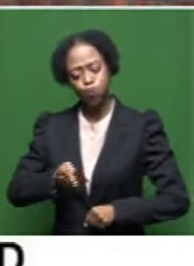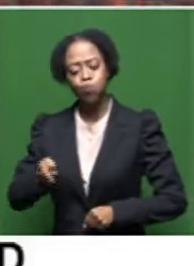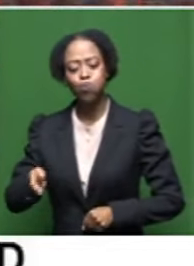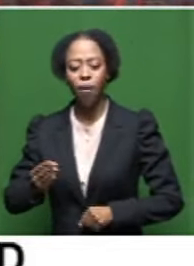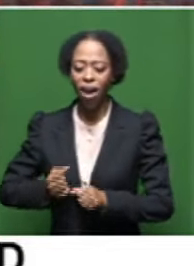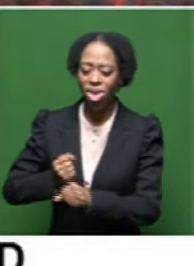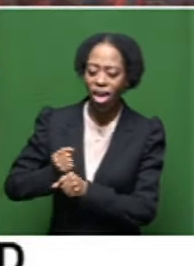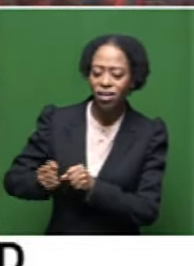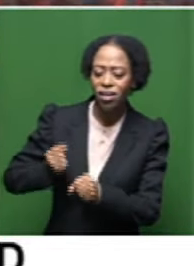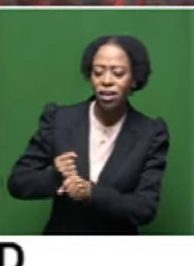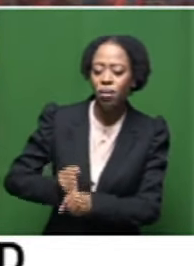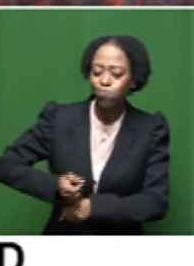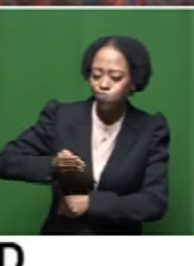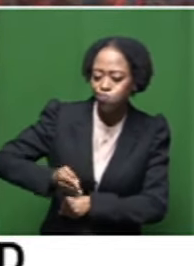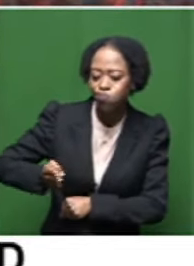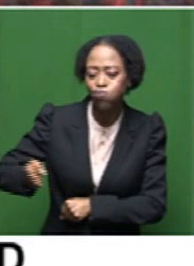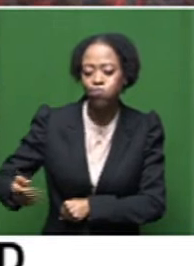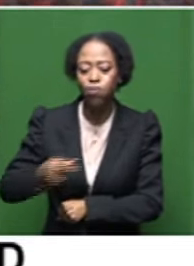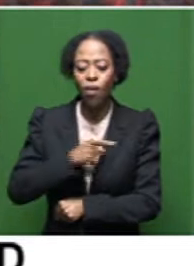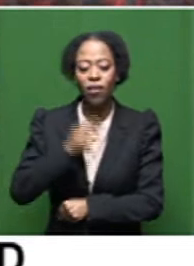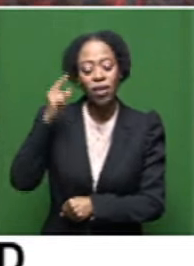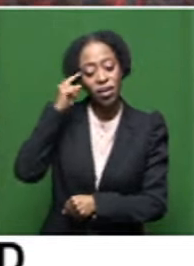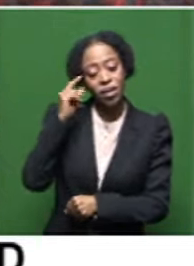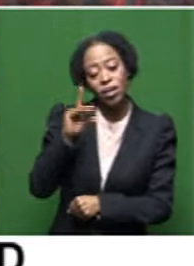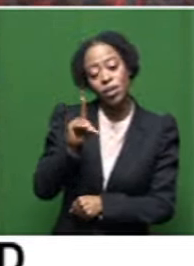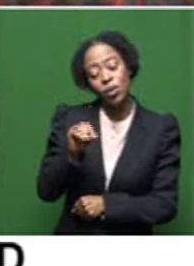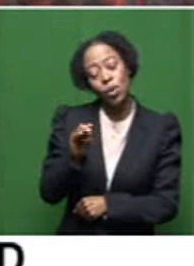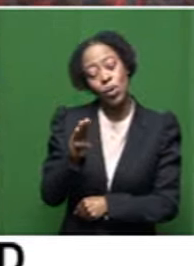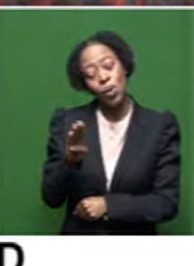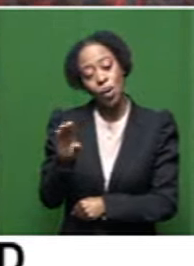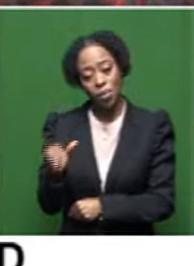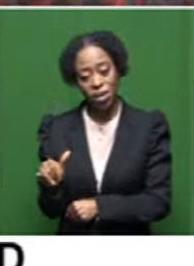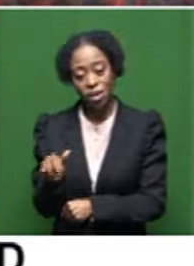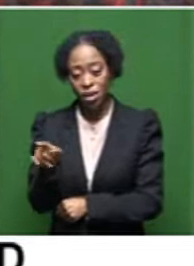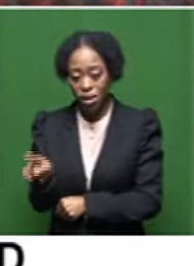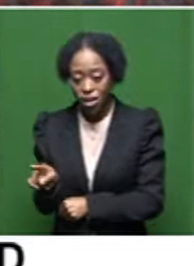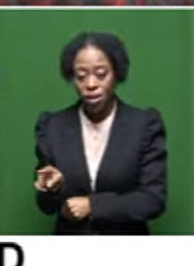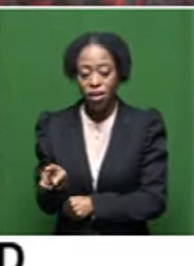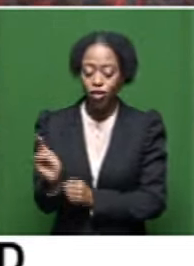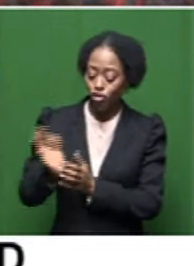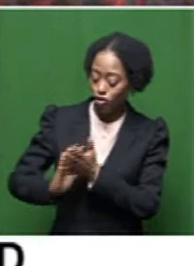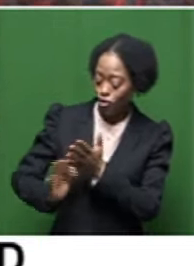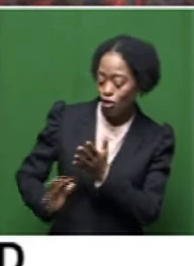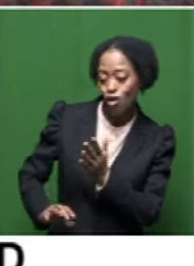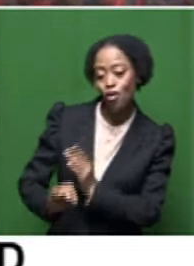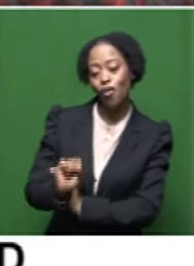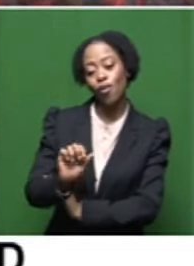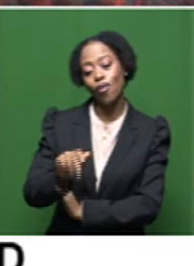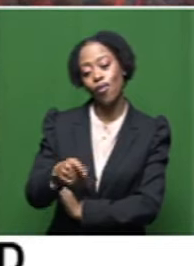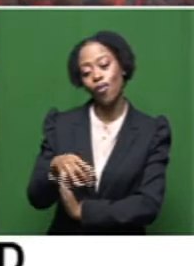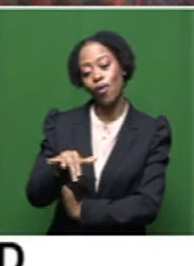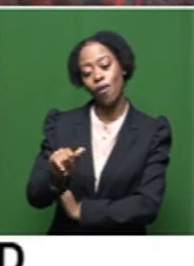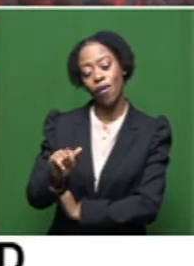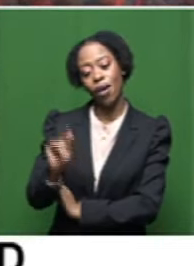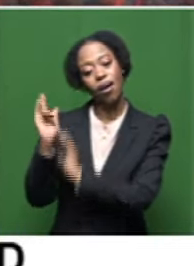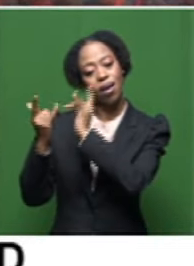for, throughout the years. Um, if you think about, uh, Dobi Don Matera, he chronicled the story of Sophia Town in the